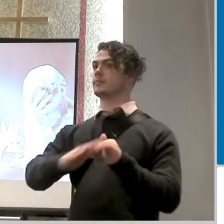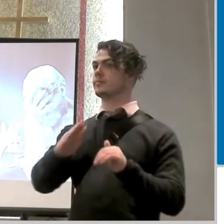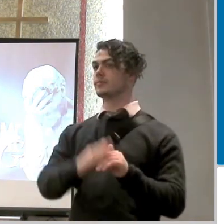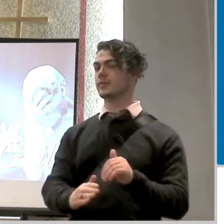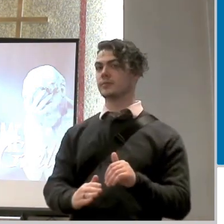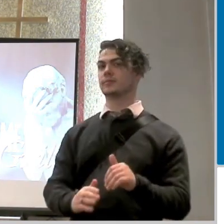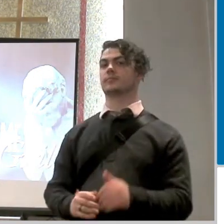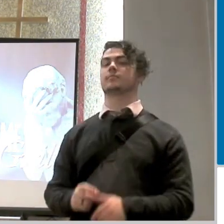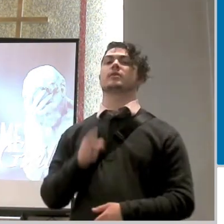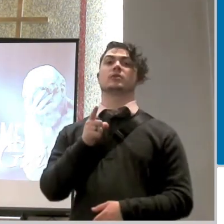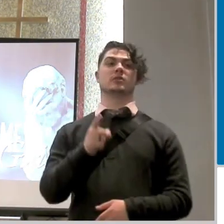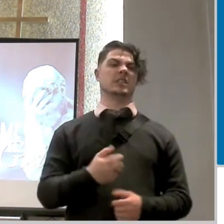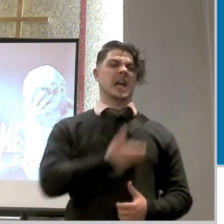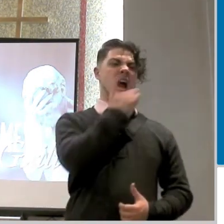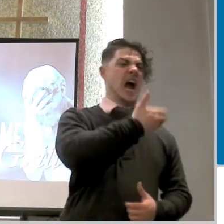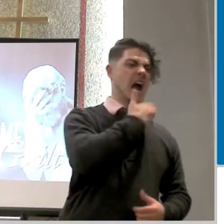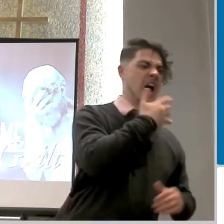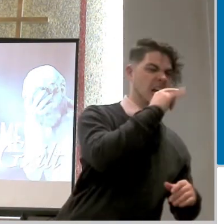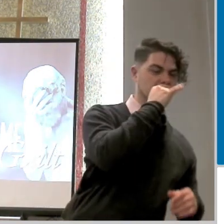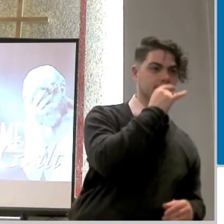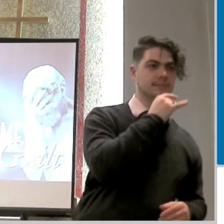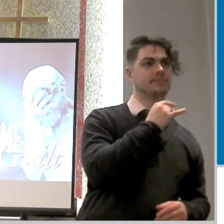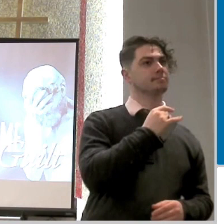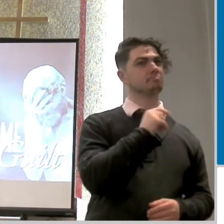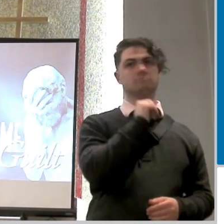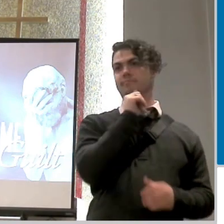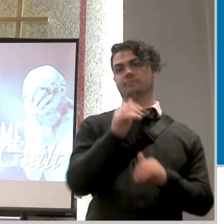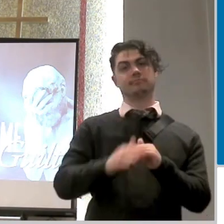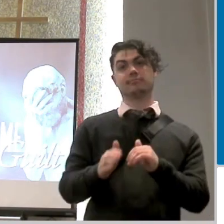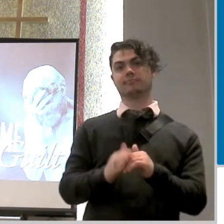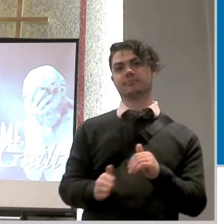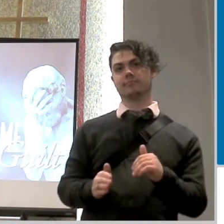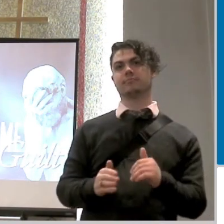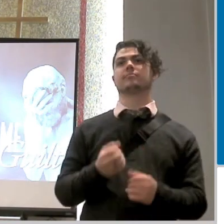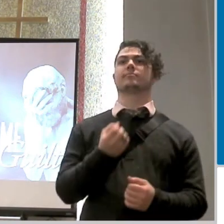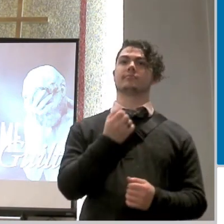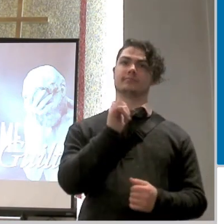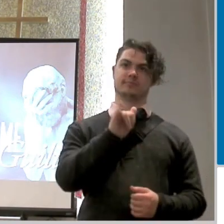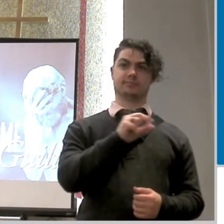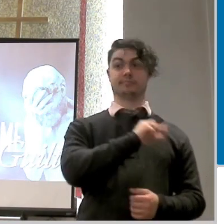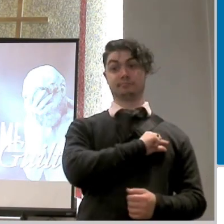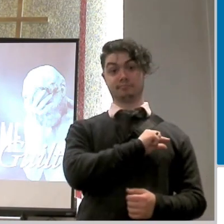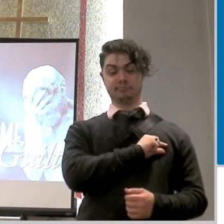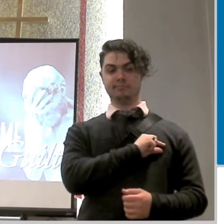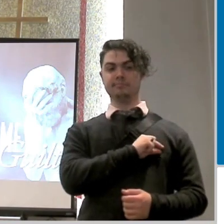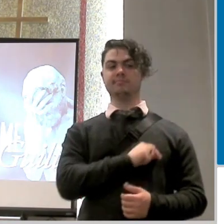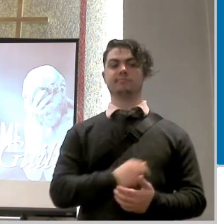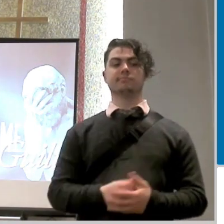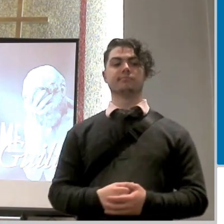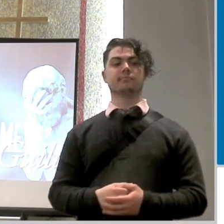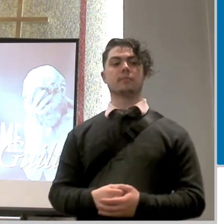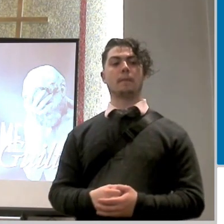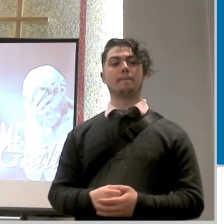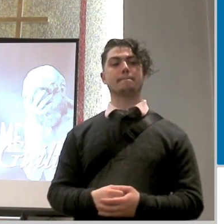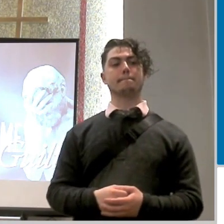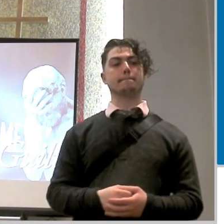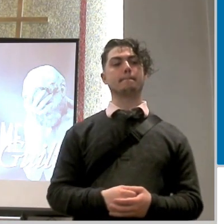right that would be a violation i know i know we think yelling at our children is okay but no that's a violation